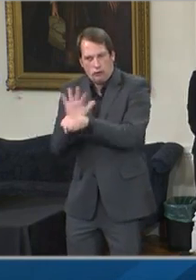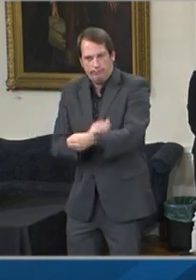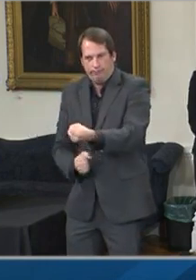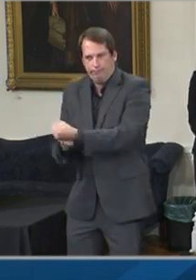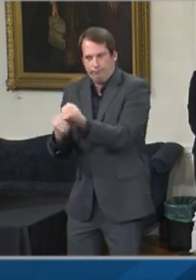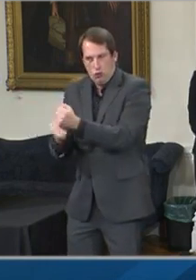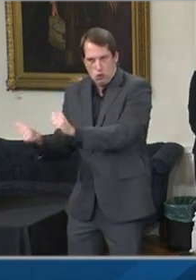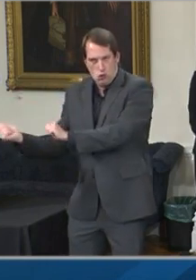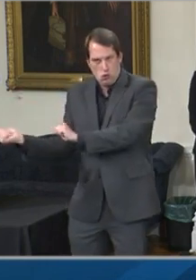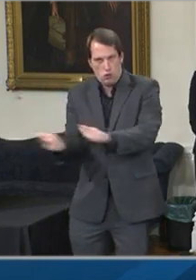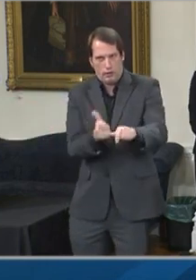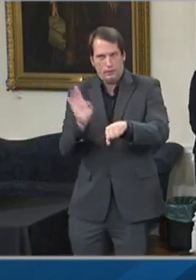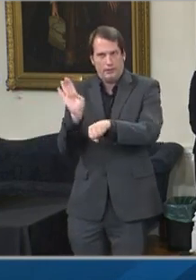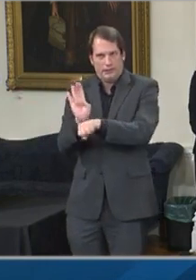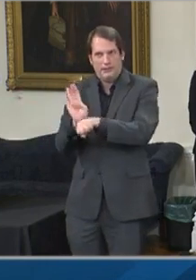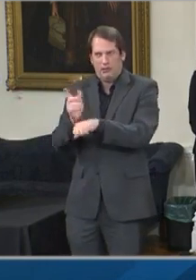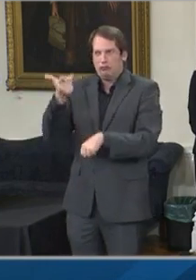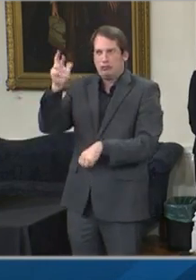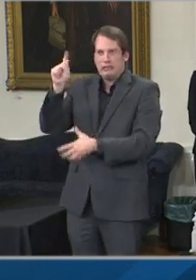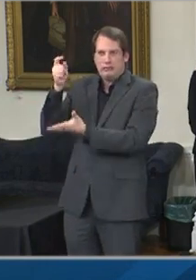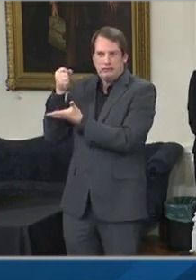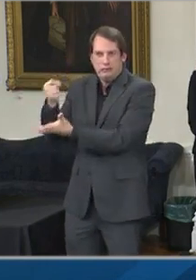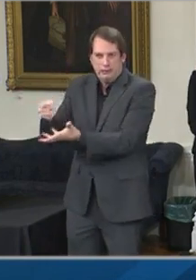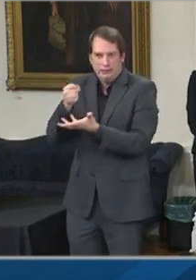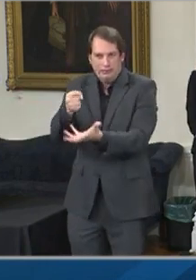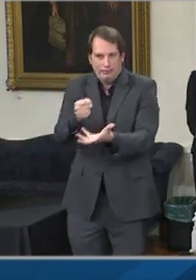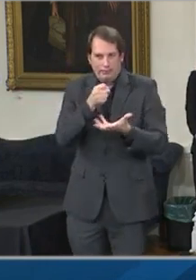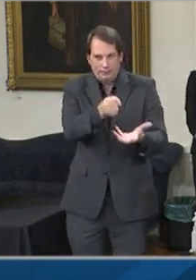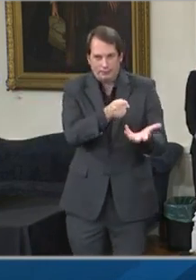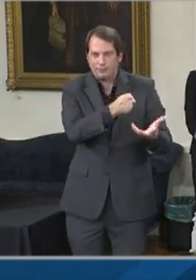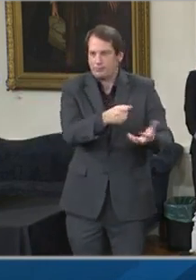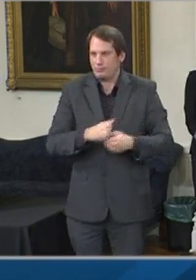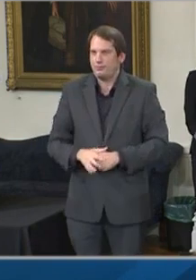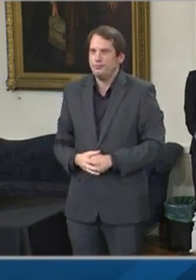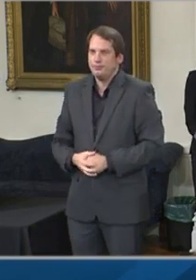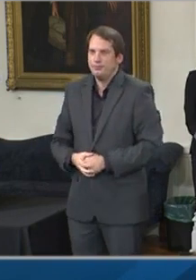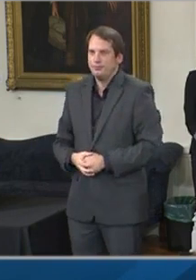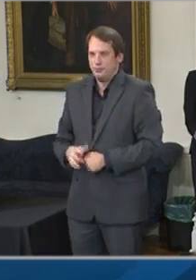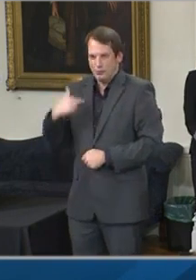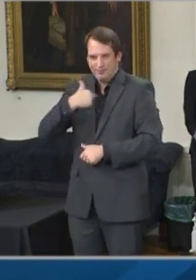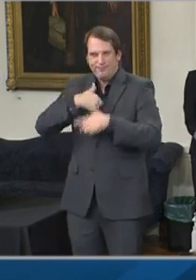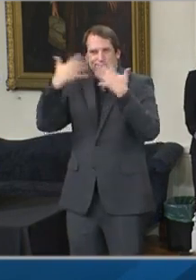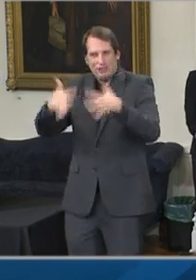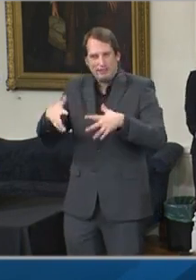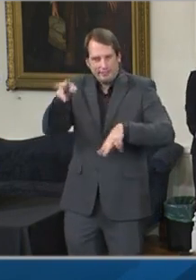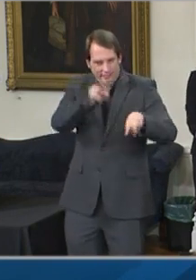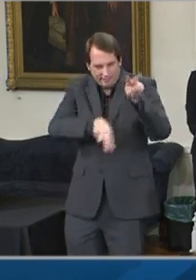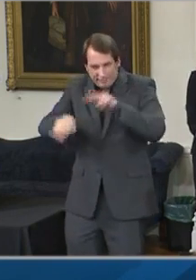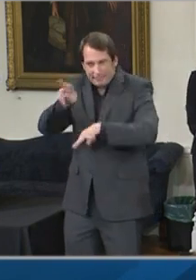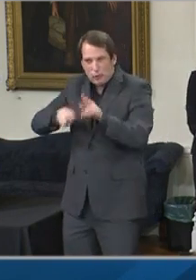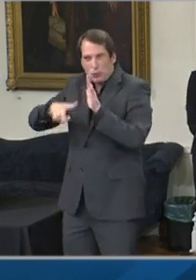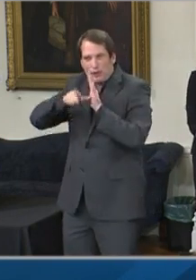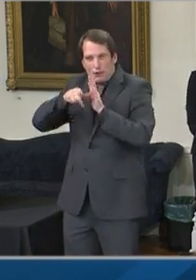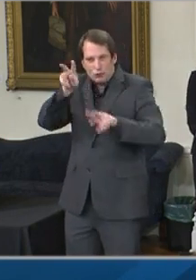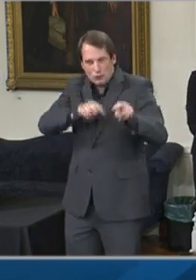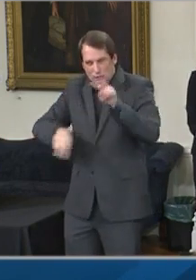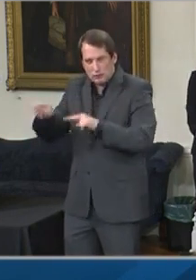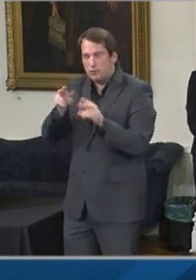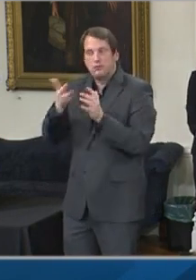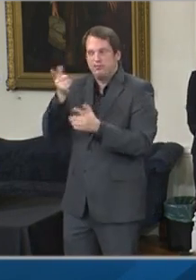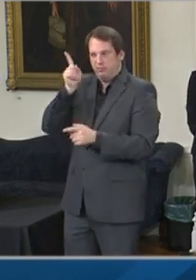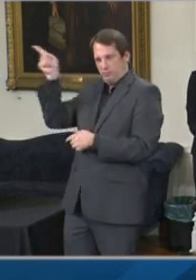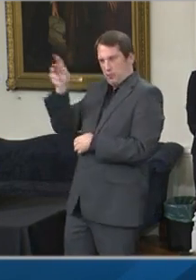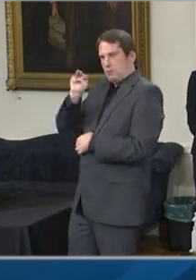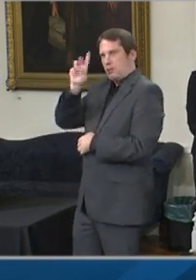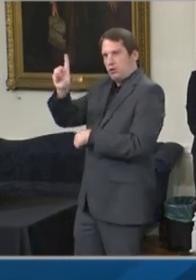which have been already received and reviewed by the Maryland Department of Commerce. The Maryland